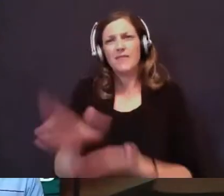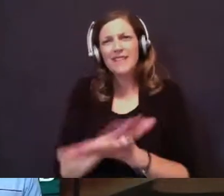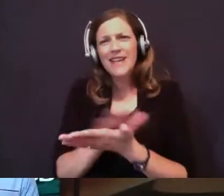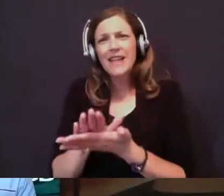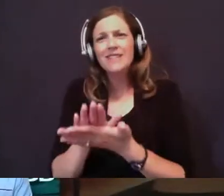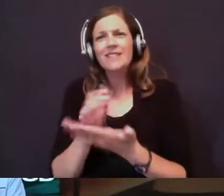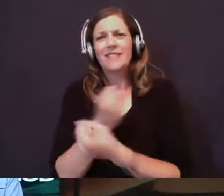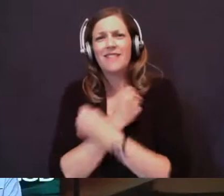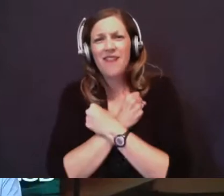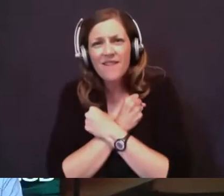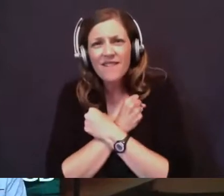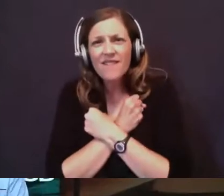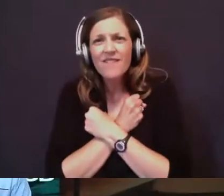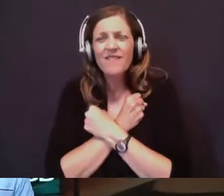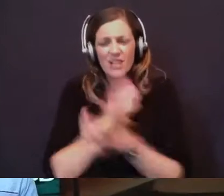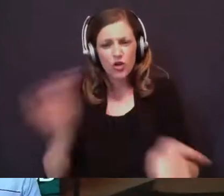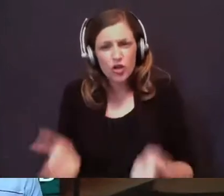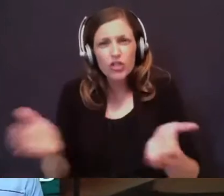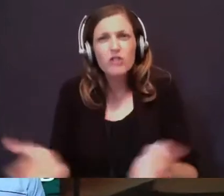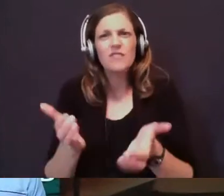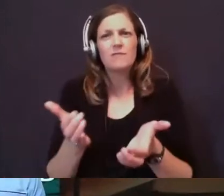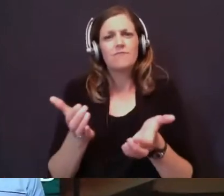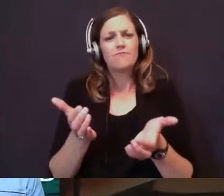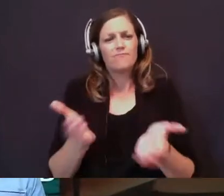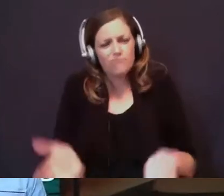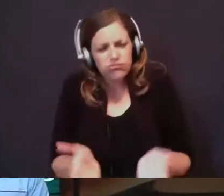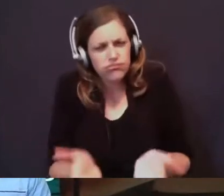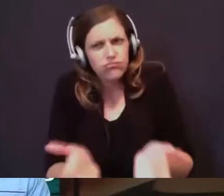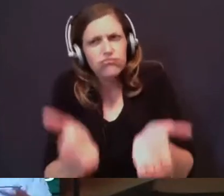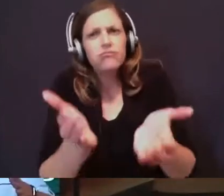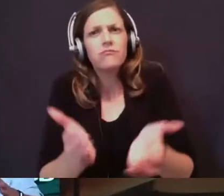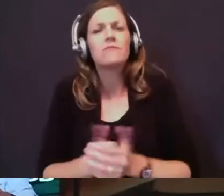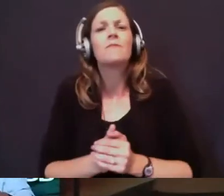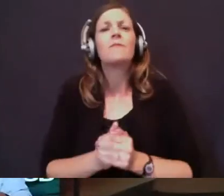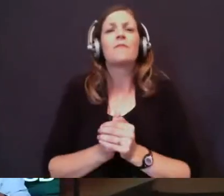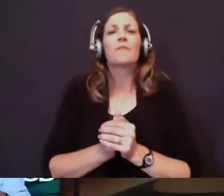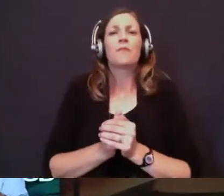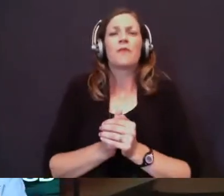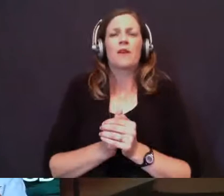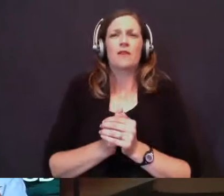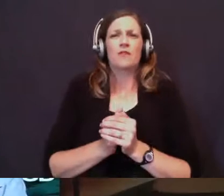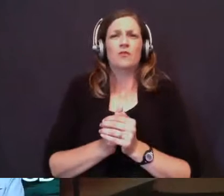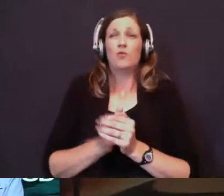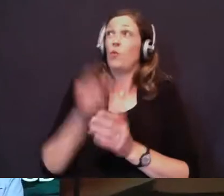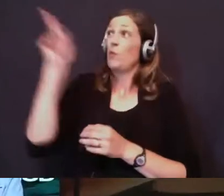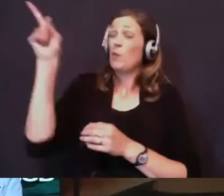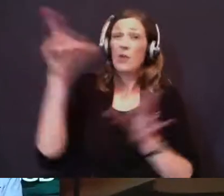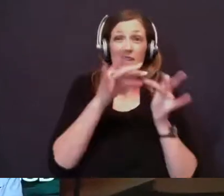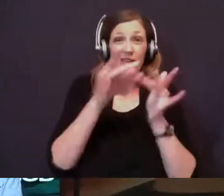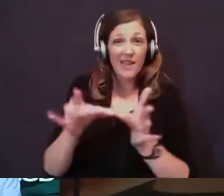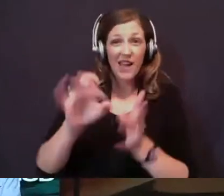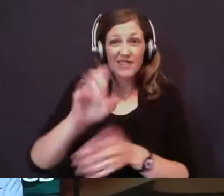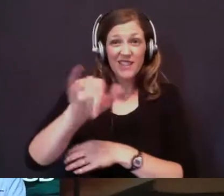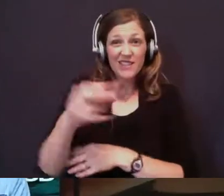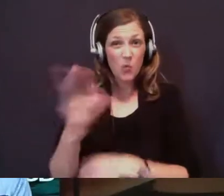love. And he comes in encouragement, pushing Elijah forward. So where does he guide Elijah to? The